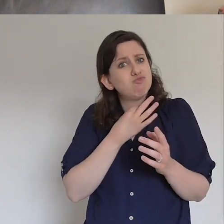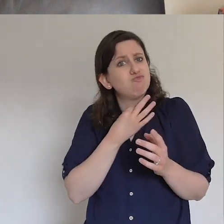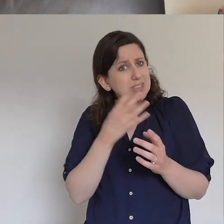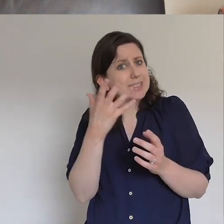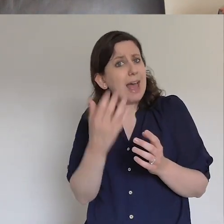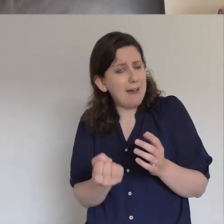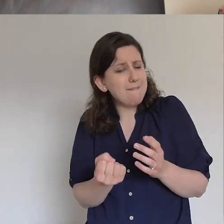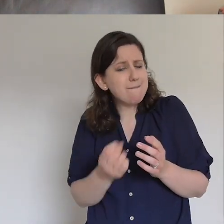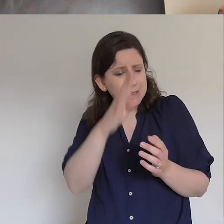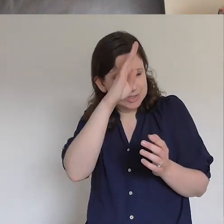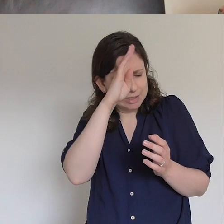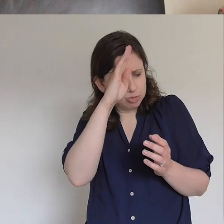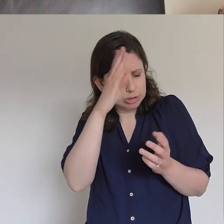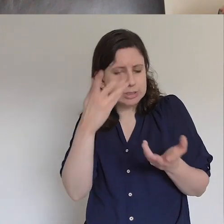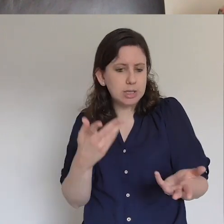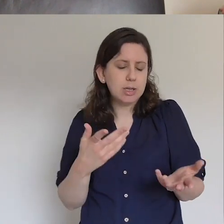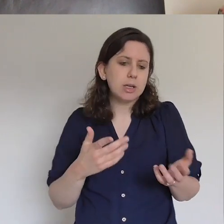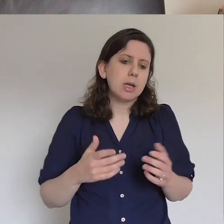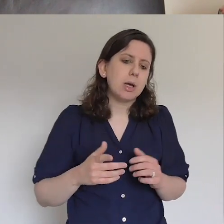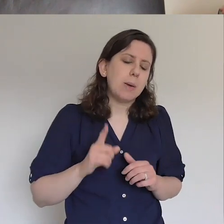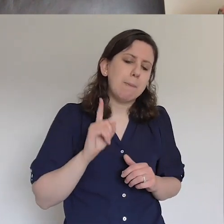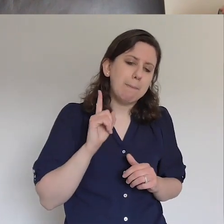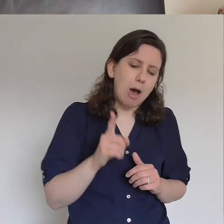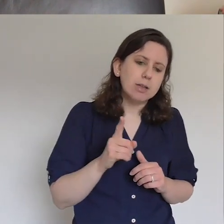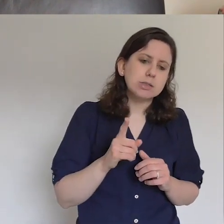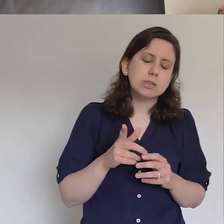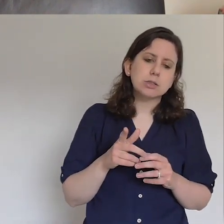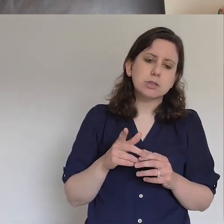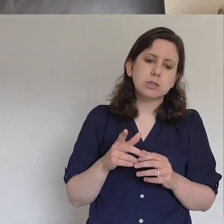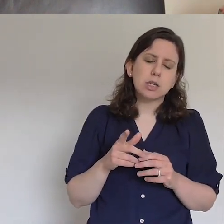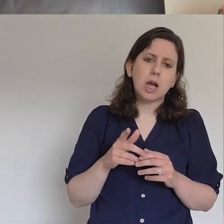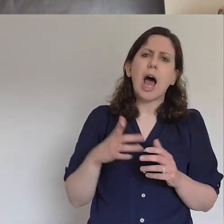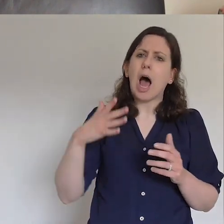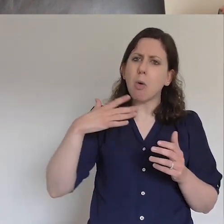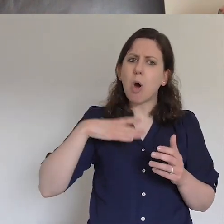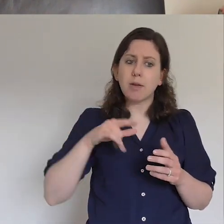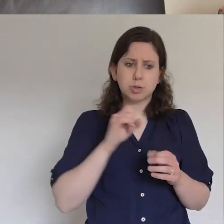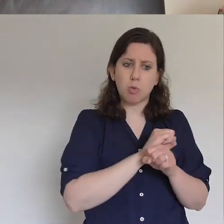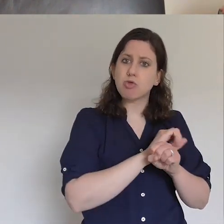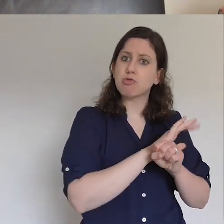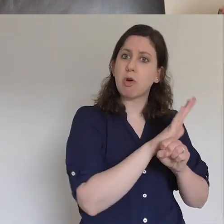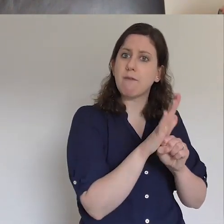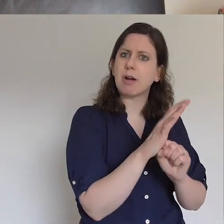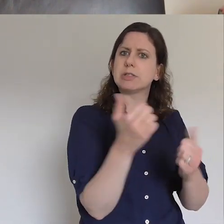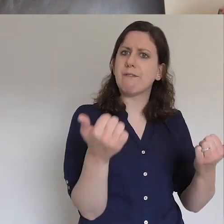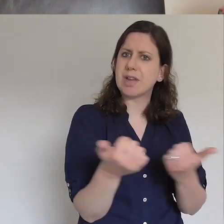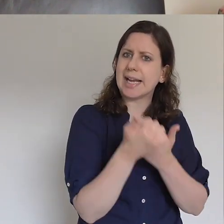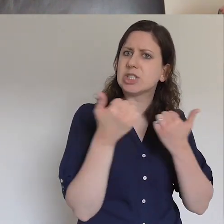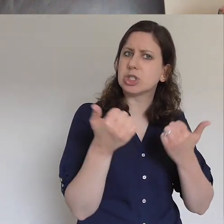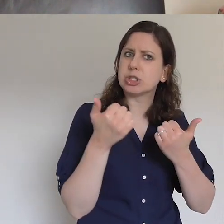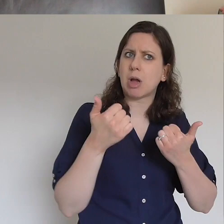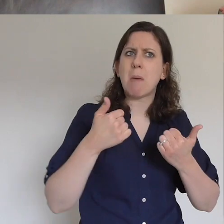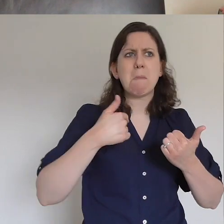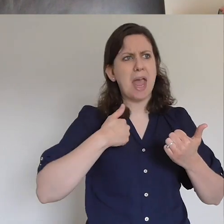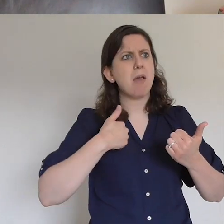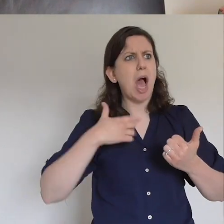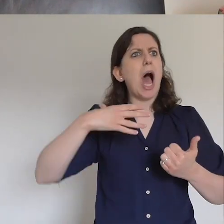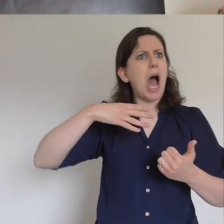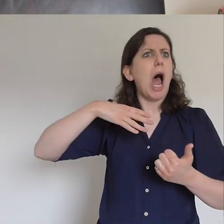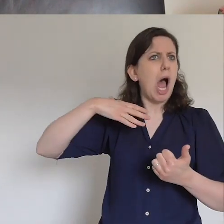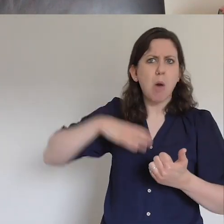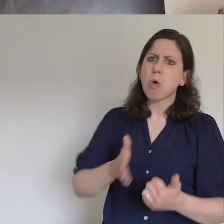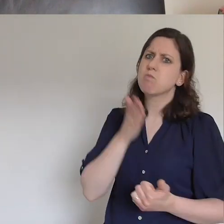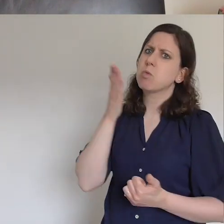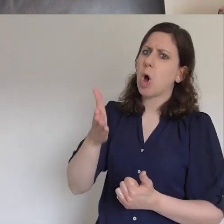once we were free and social isolating laws were passed we were suddenly compelled to go to the shopping centre and speak to X person or Y person